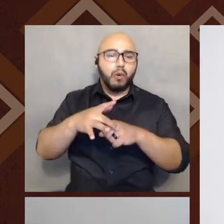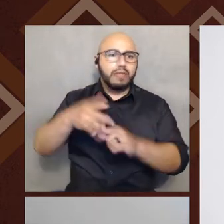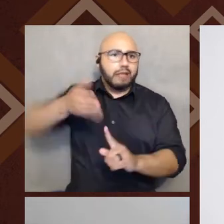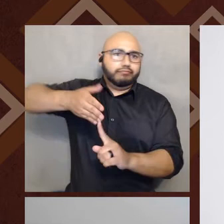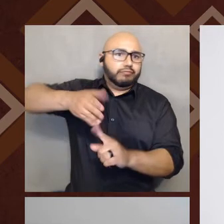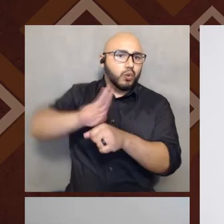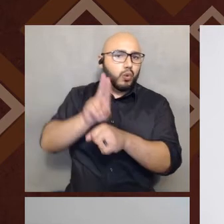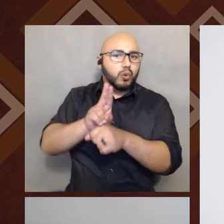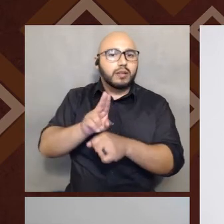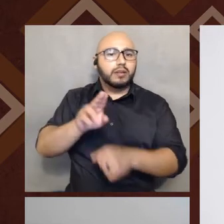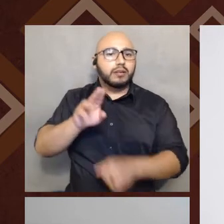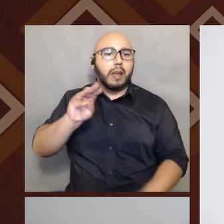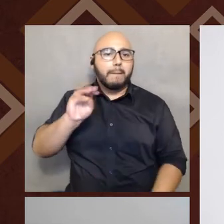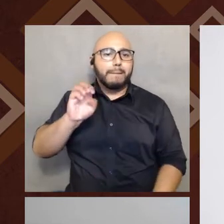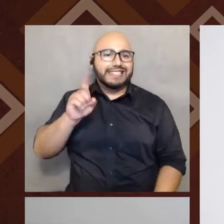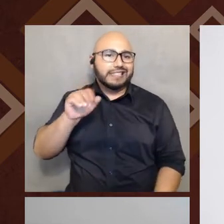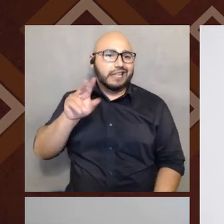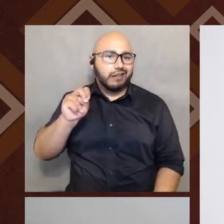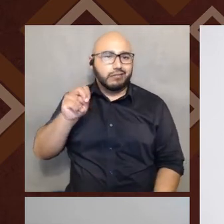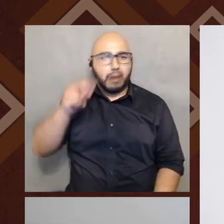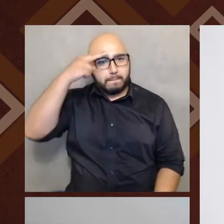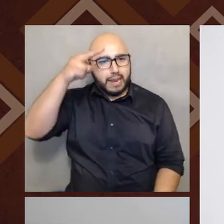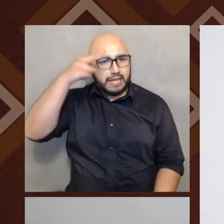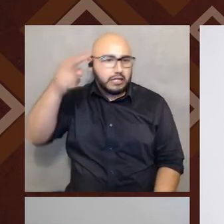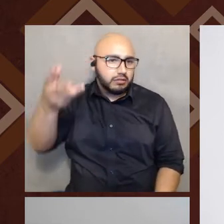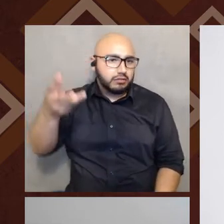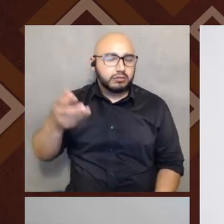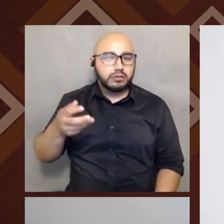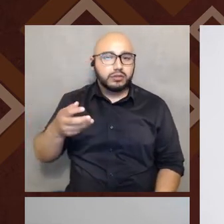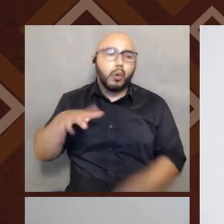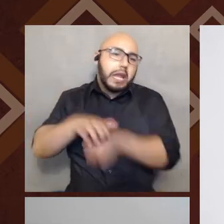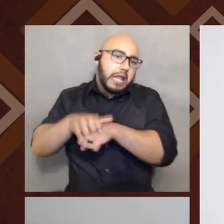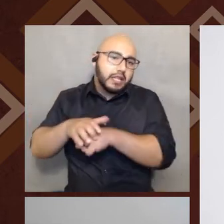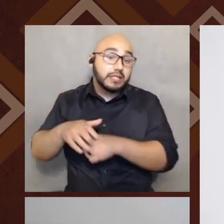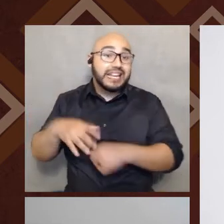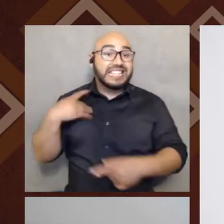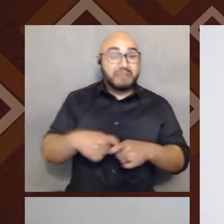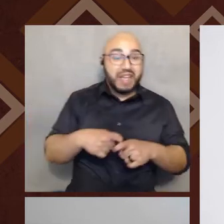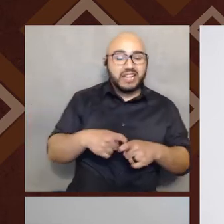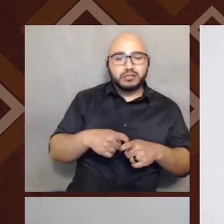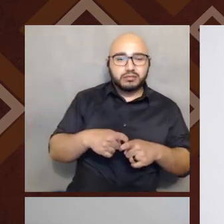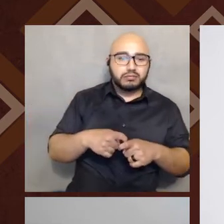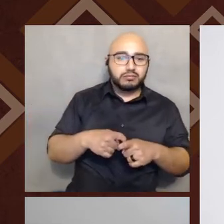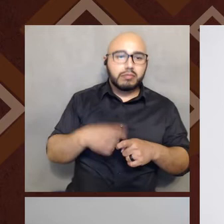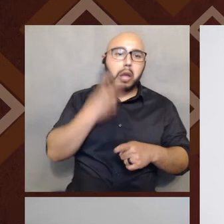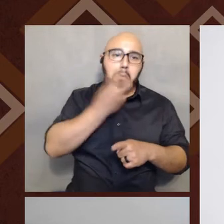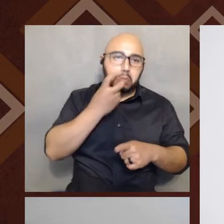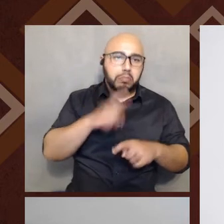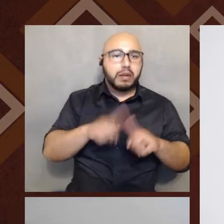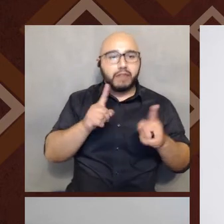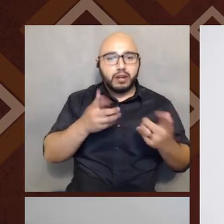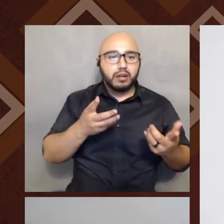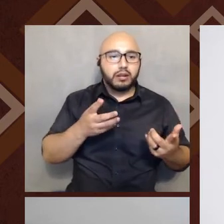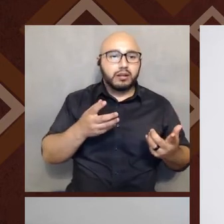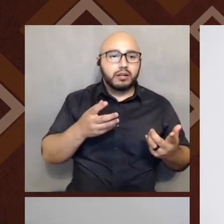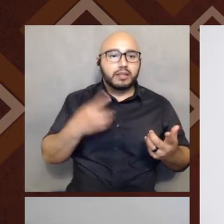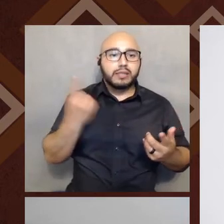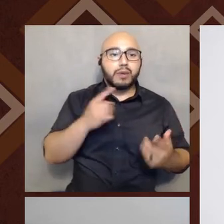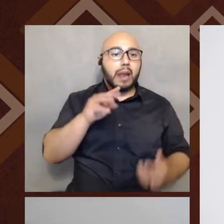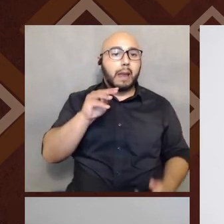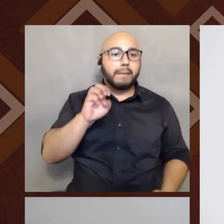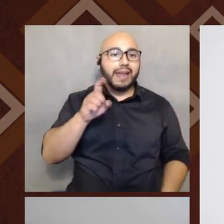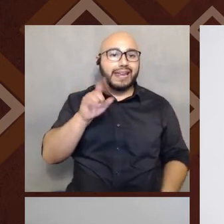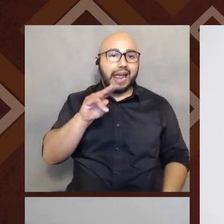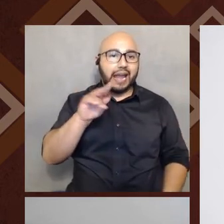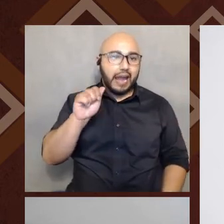setting was, was Mexican in, in, in, at least in English, right. In Spanish, that same term, you would say, um, that somebody is Mexicana